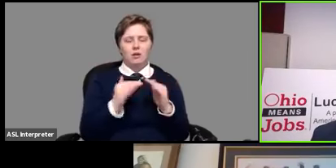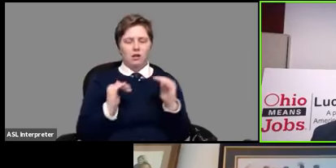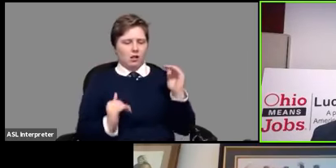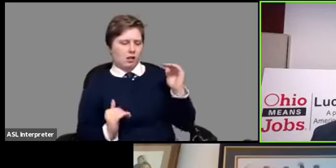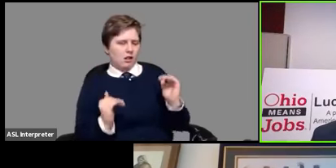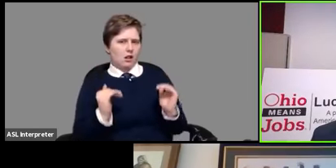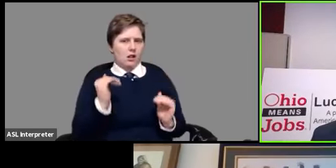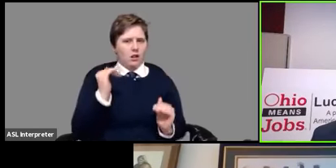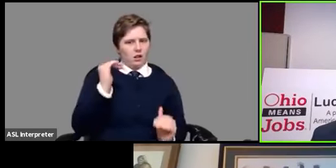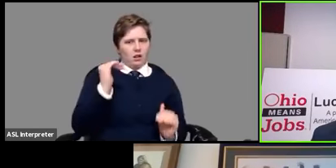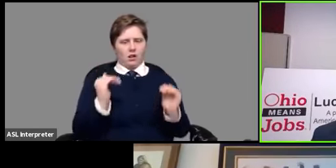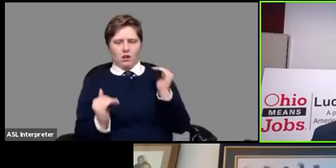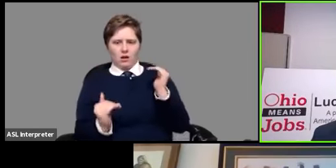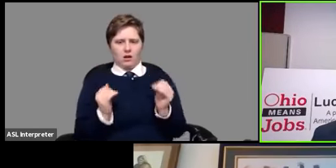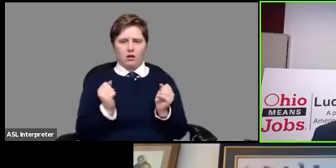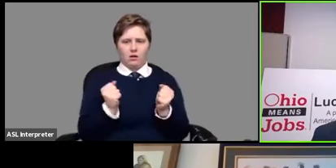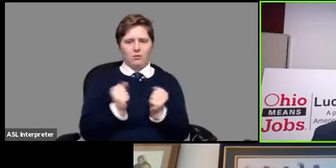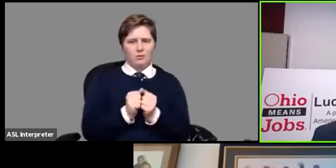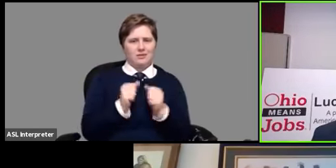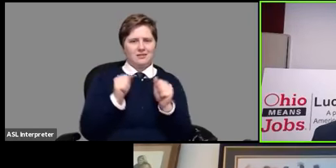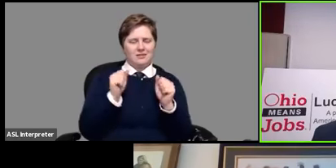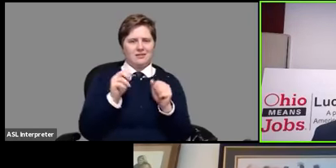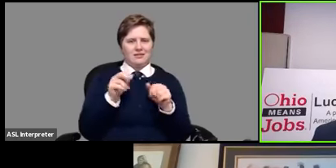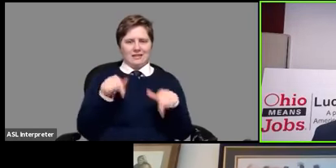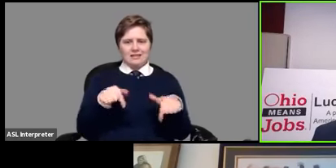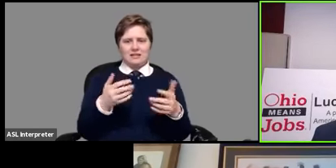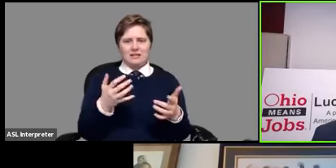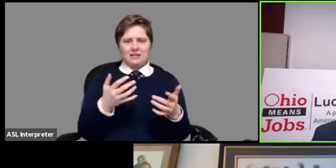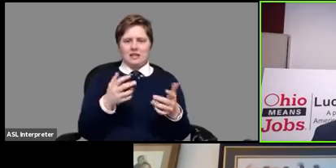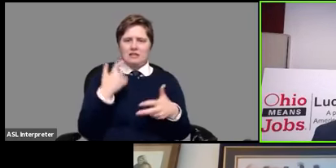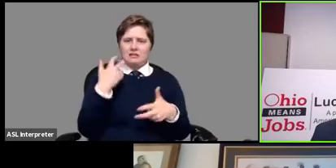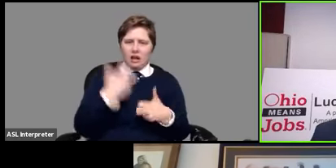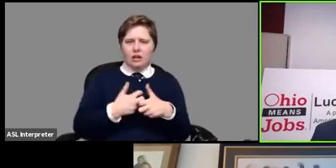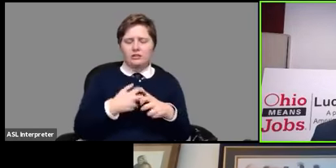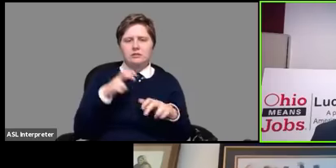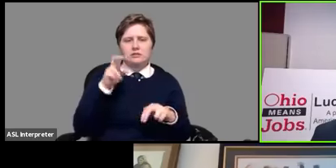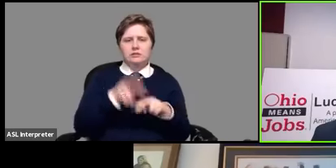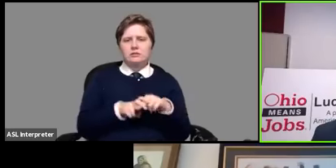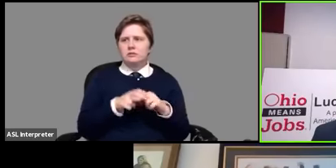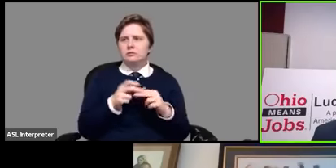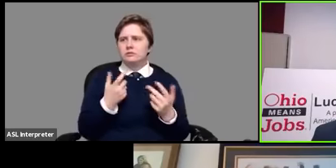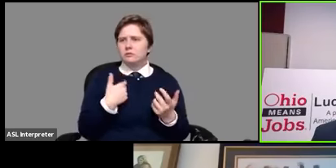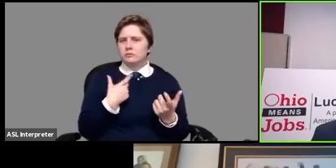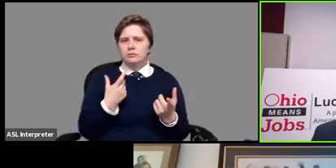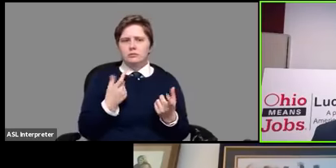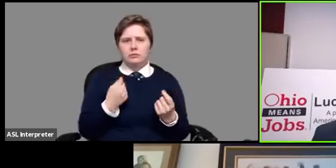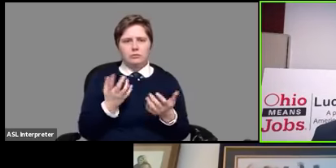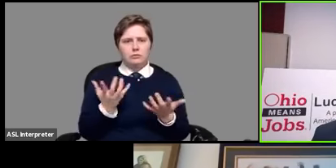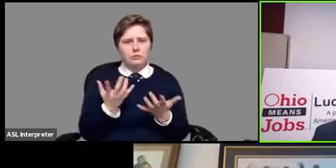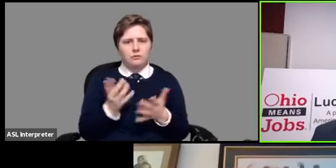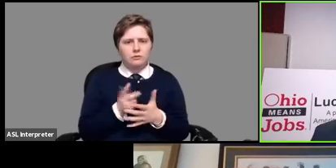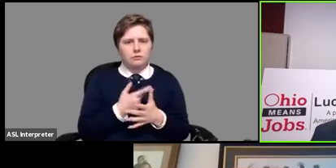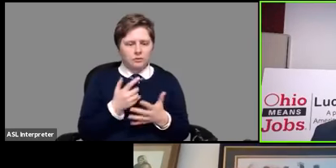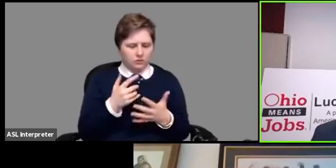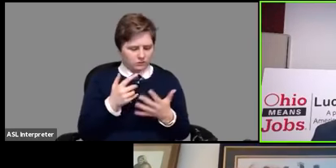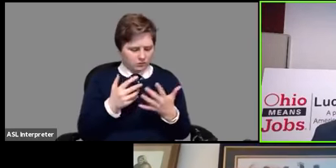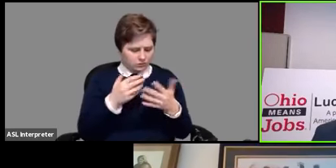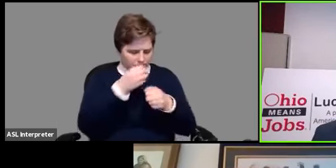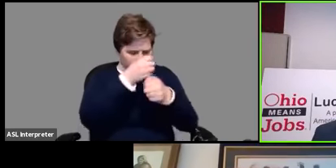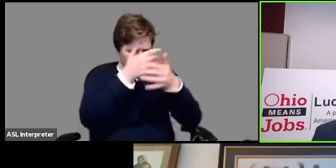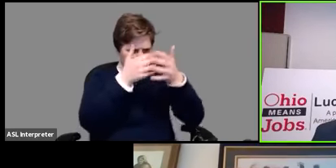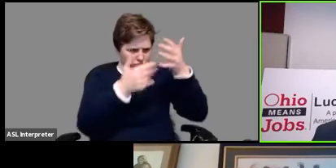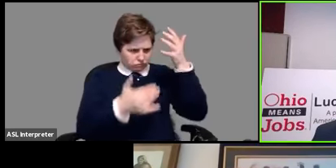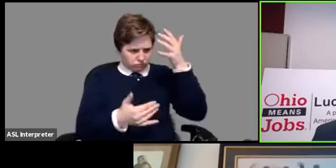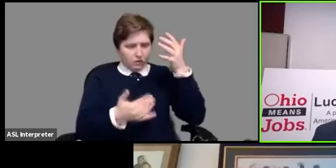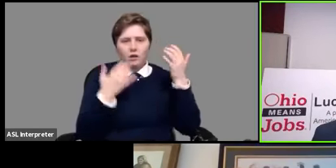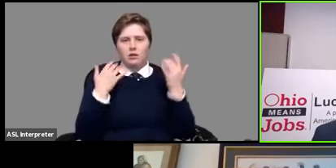lot in in normal circumstances and it's really hard to sit down and say what do i tackle first and this is that opportunity to